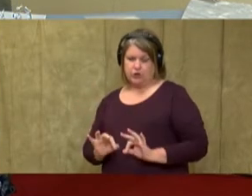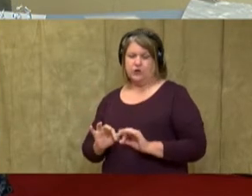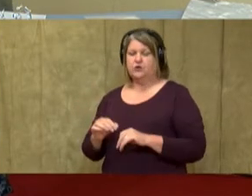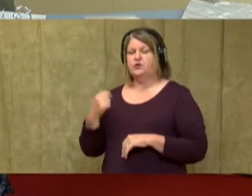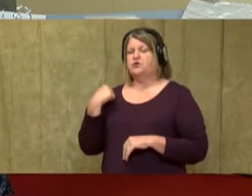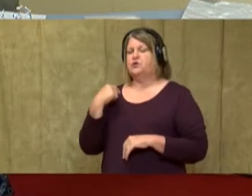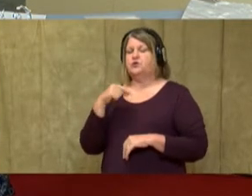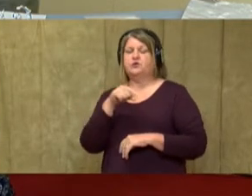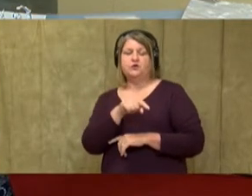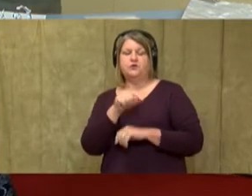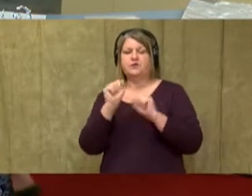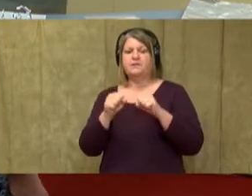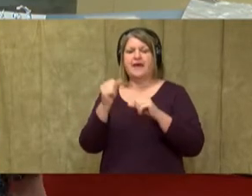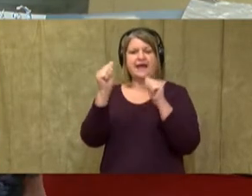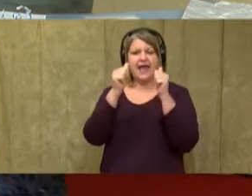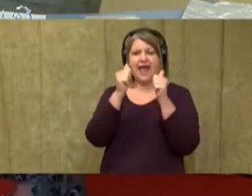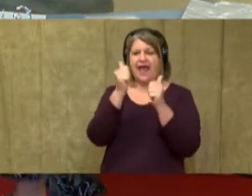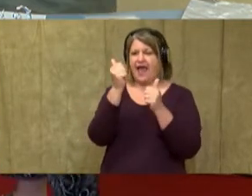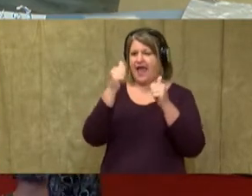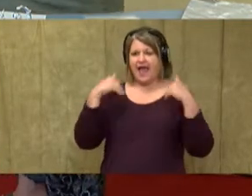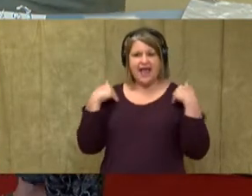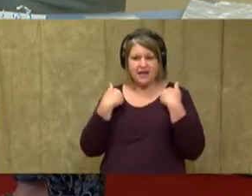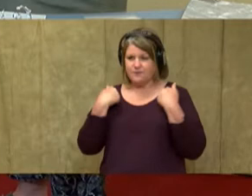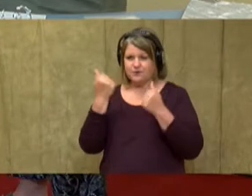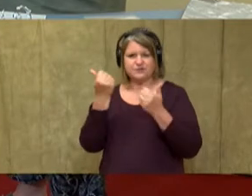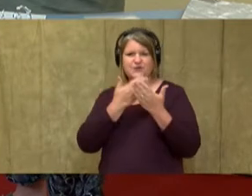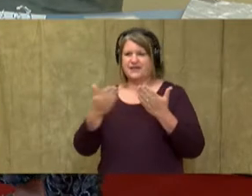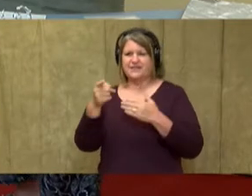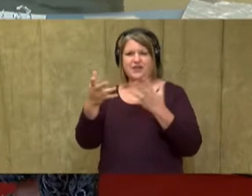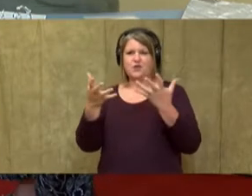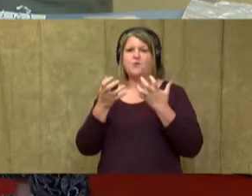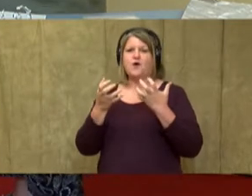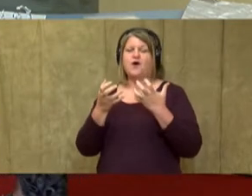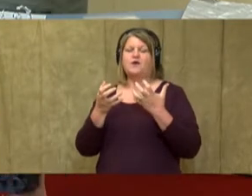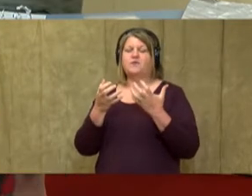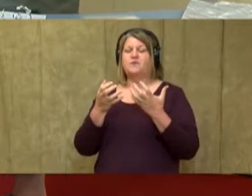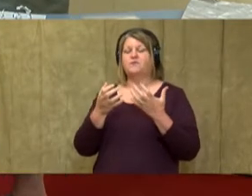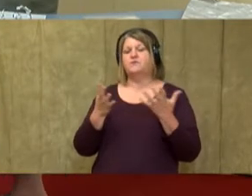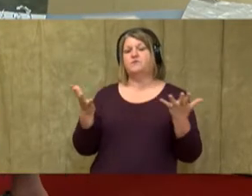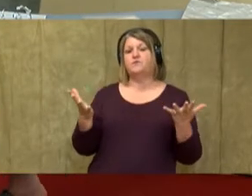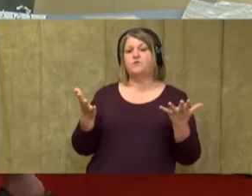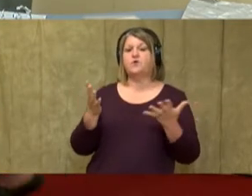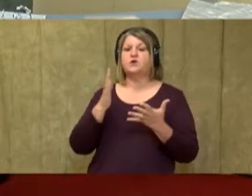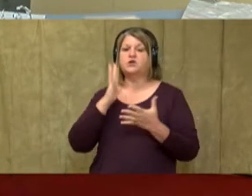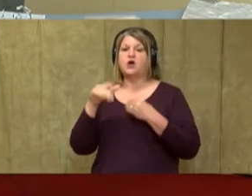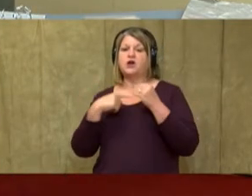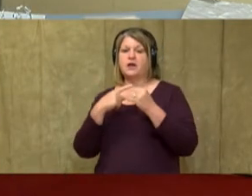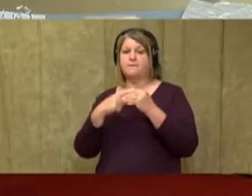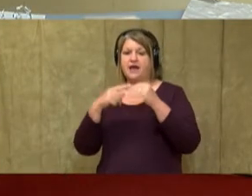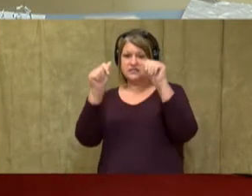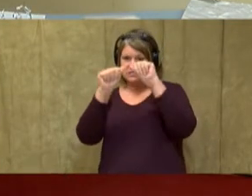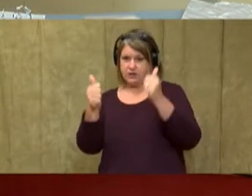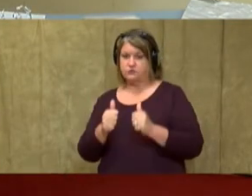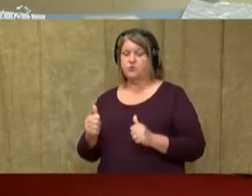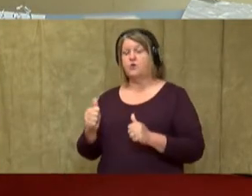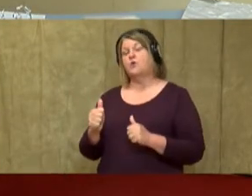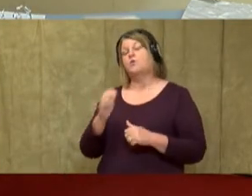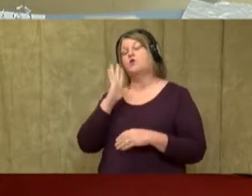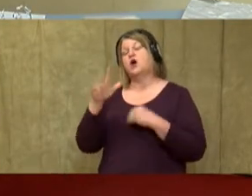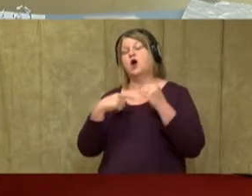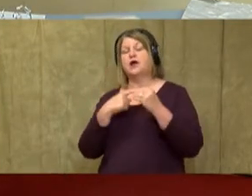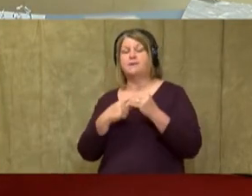anything you want. All right. So when we talk about sculptures in art, we're talking about artwork that's three